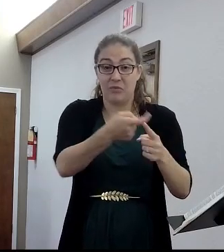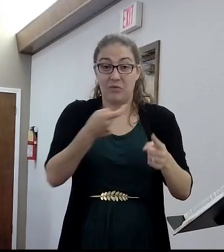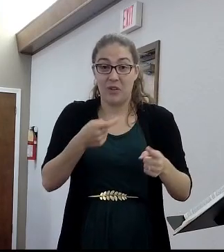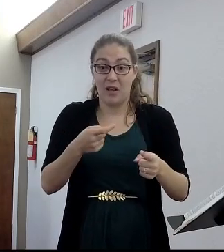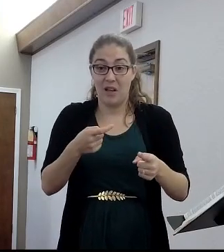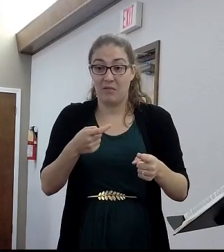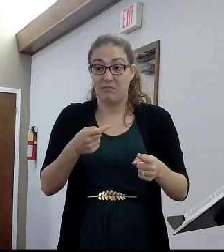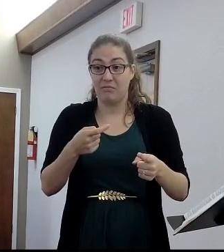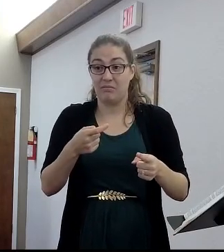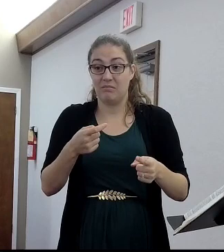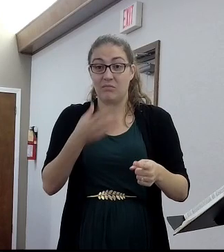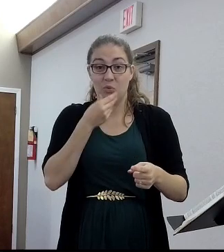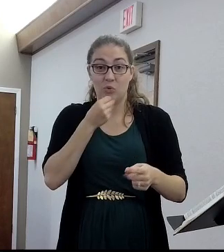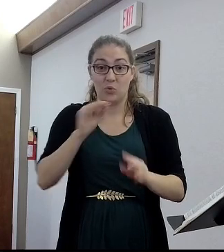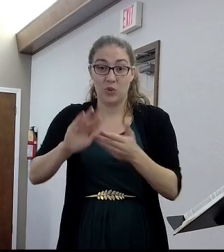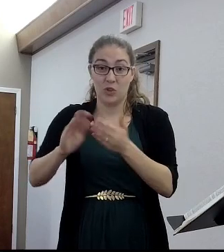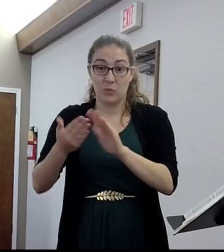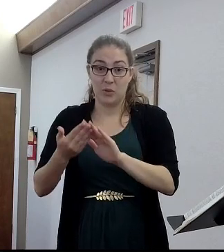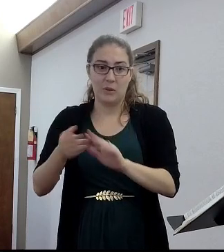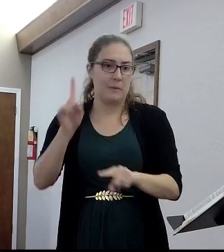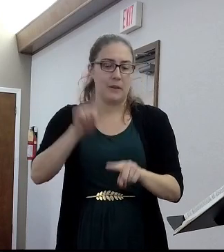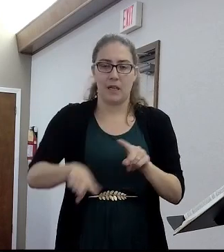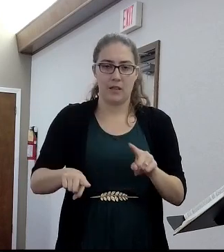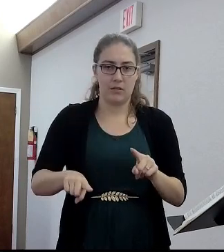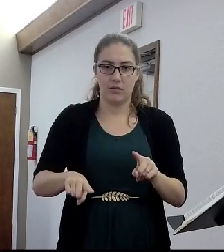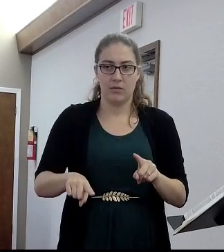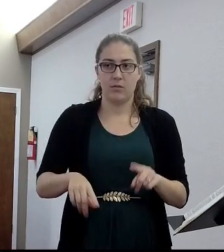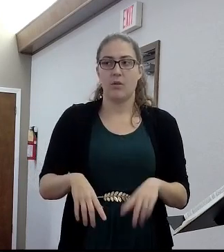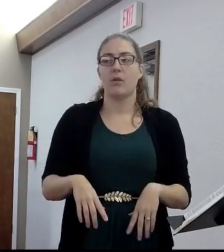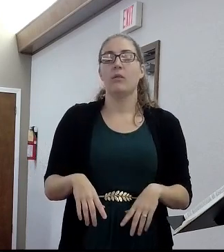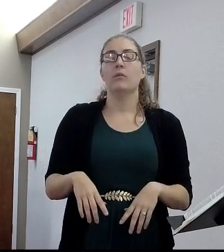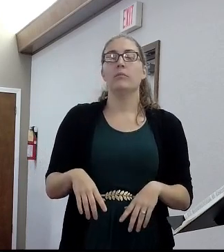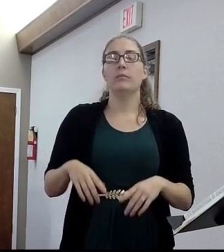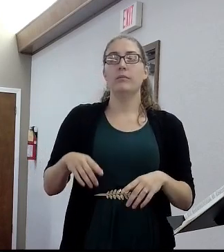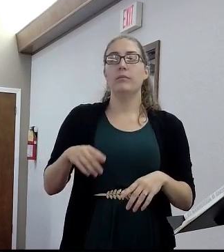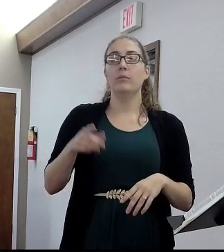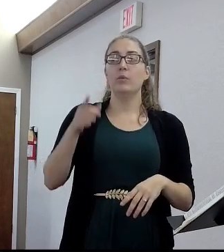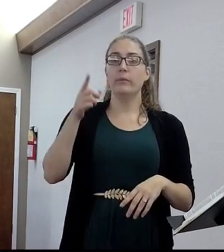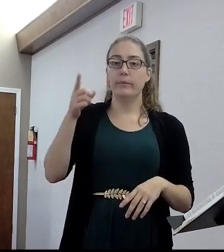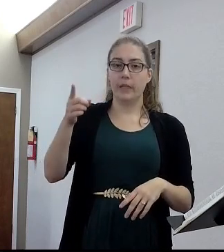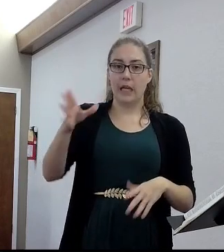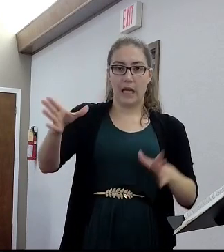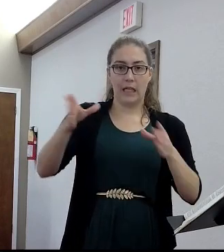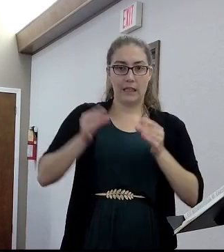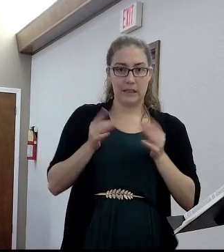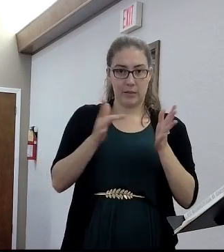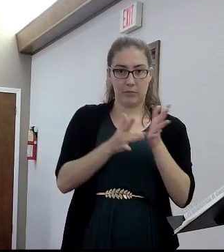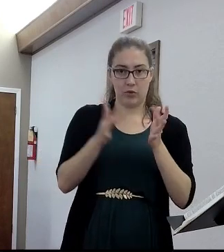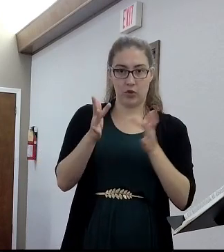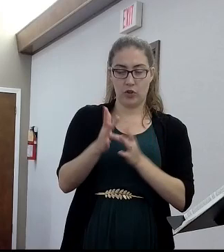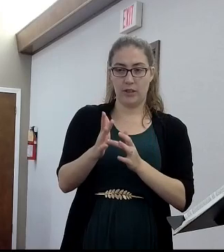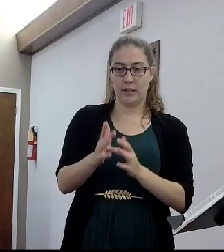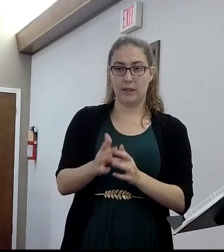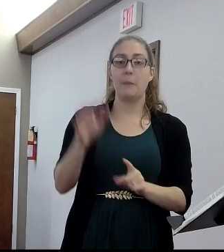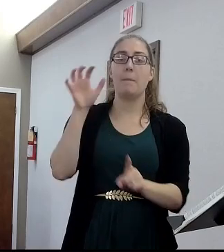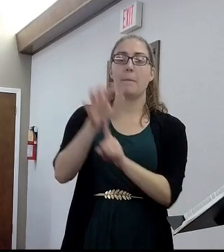And so when Marshall accepted Christ as a Jewish man, and he went and publicly displayed that through baptism,